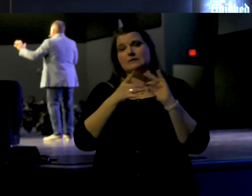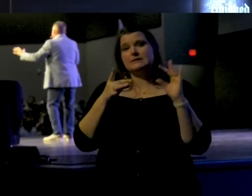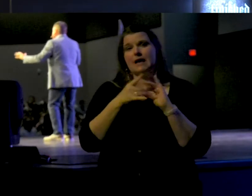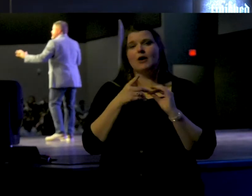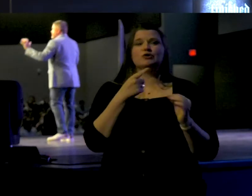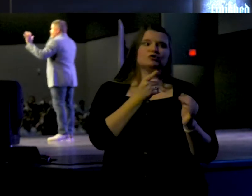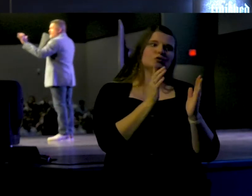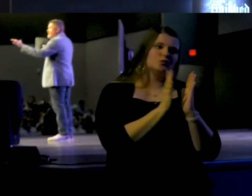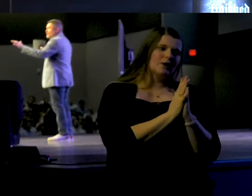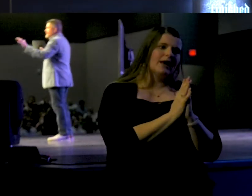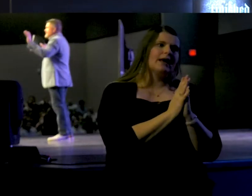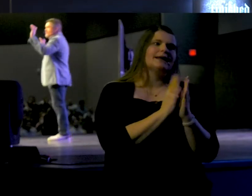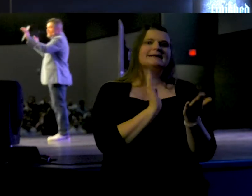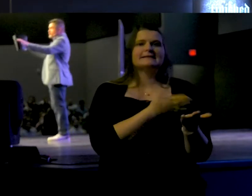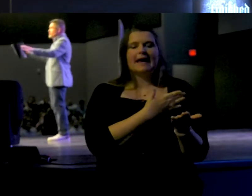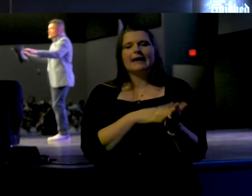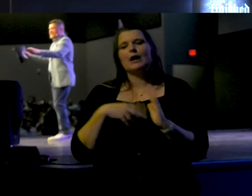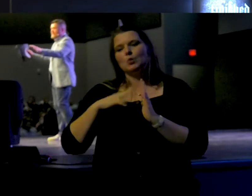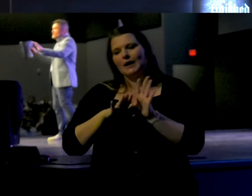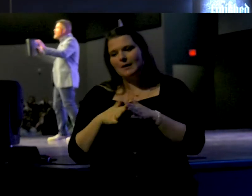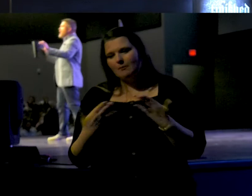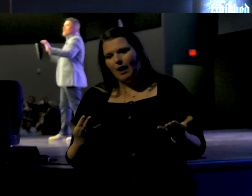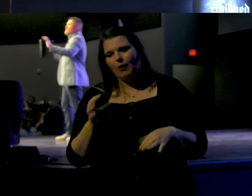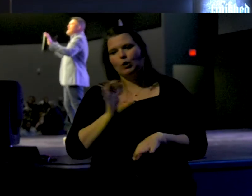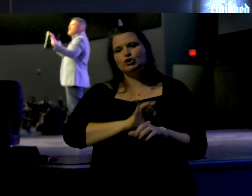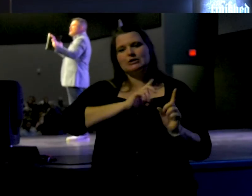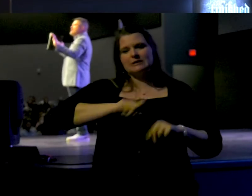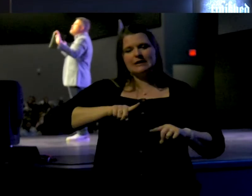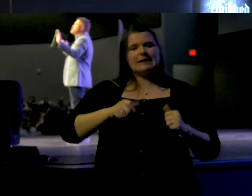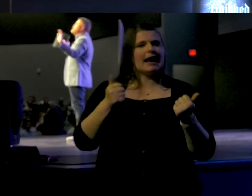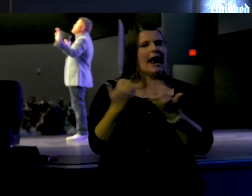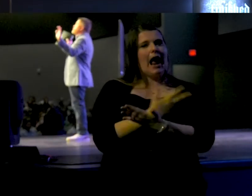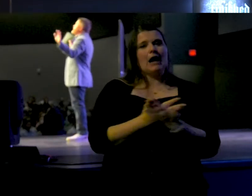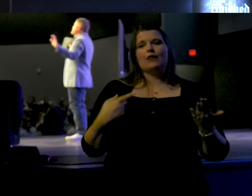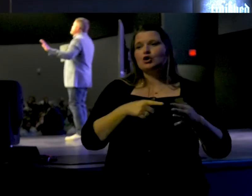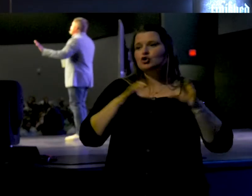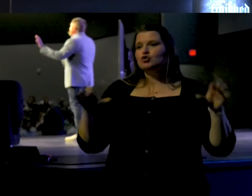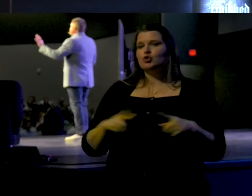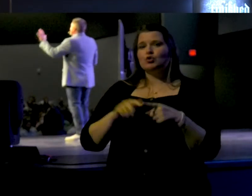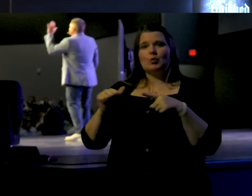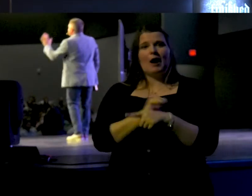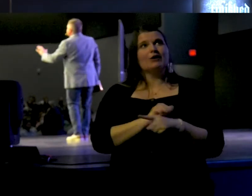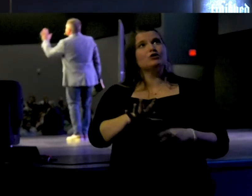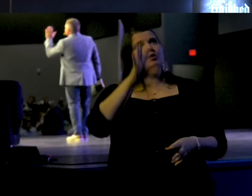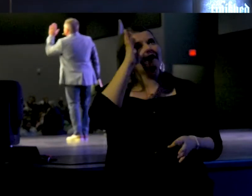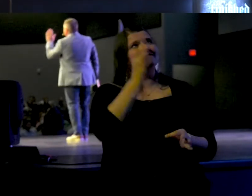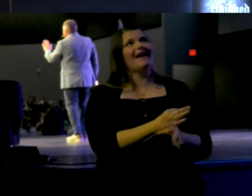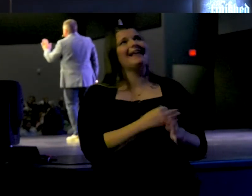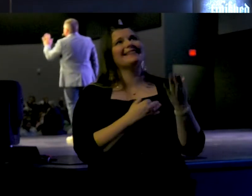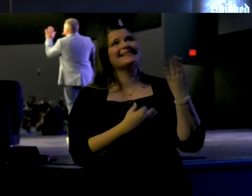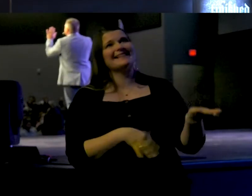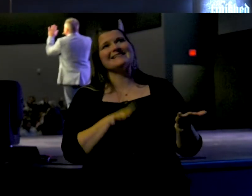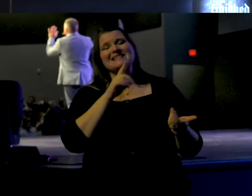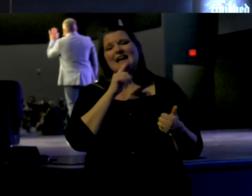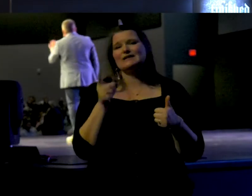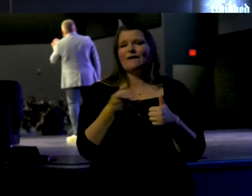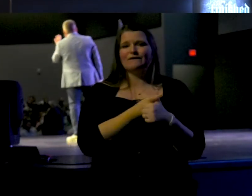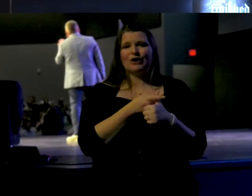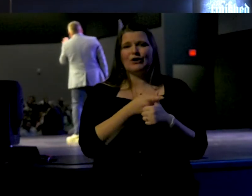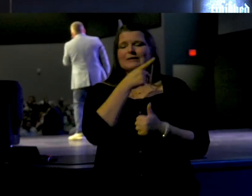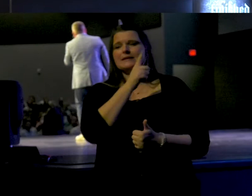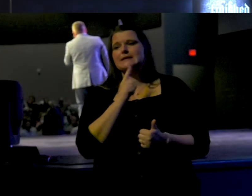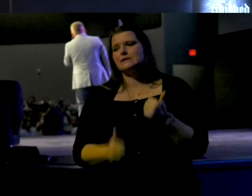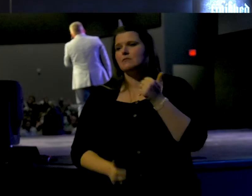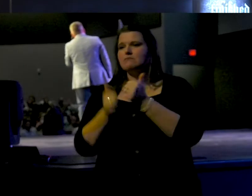your praying, above your singing, above your Bible reading, above your church attendance, above anything you do to practice your faith. This is first. This is